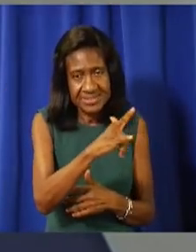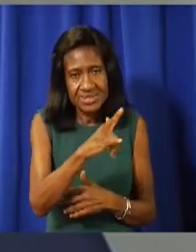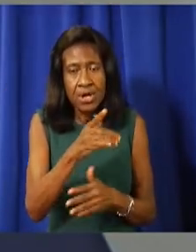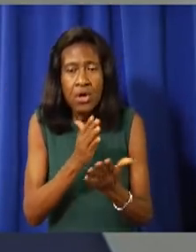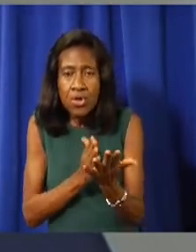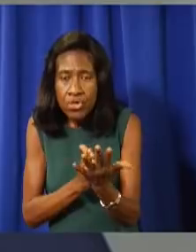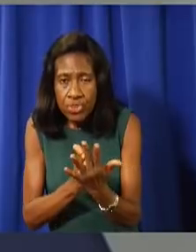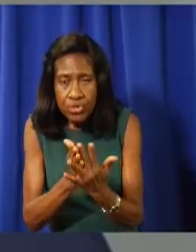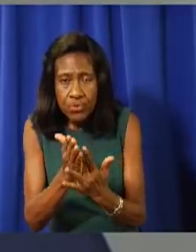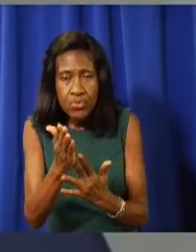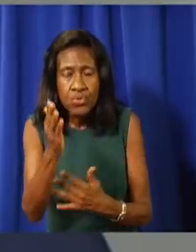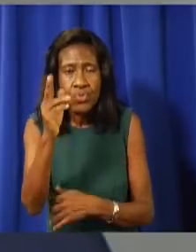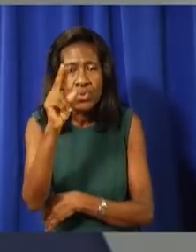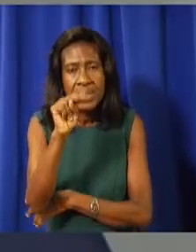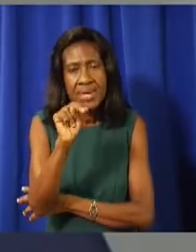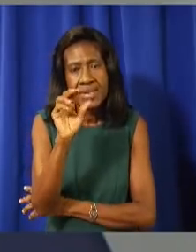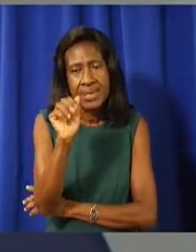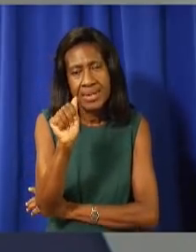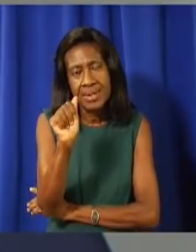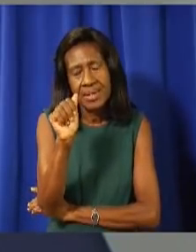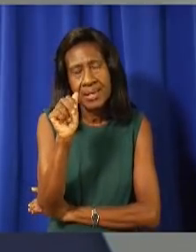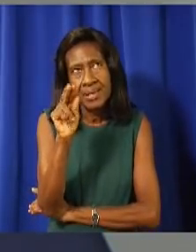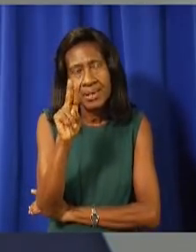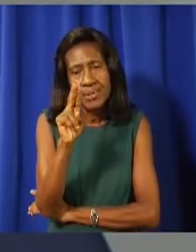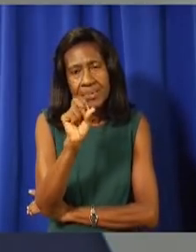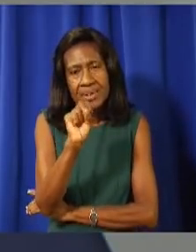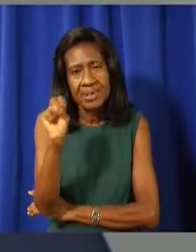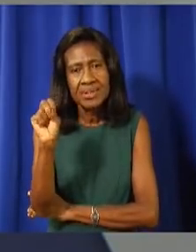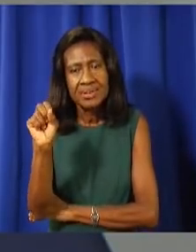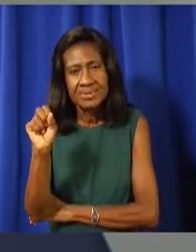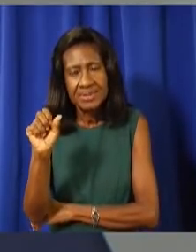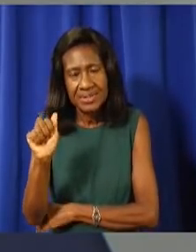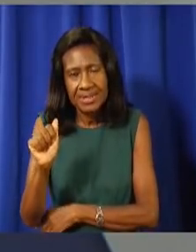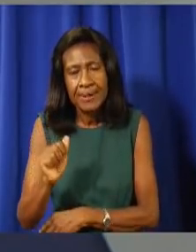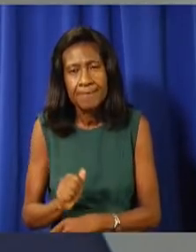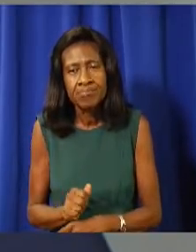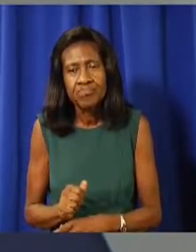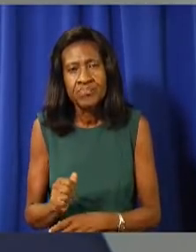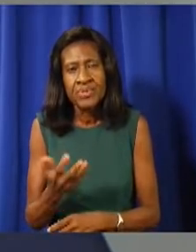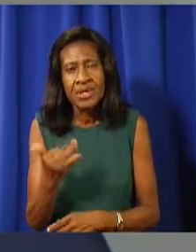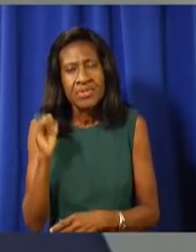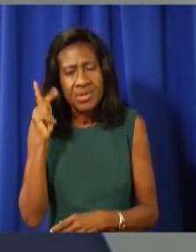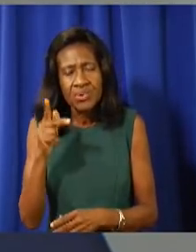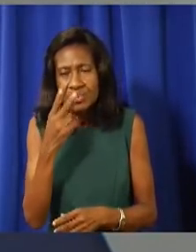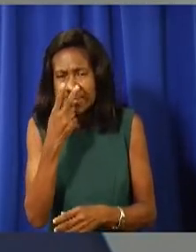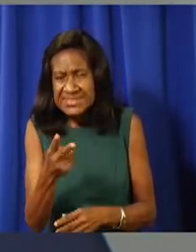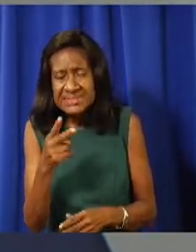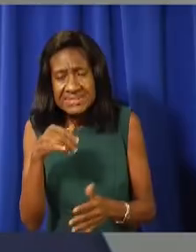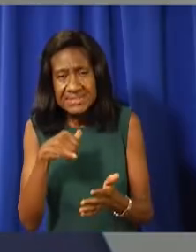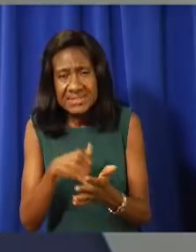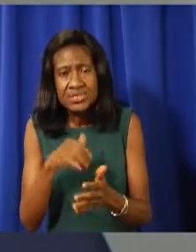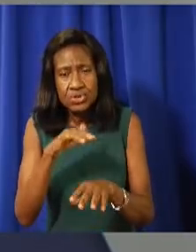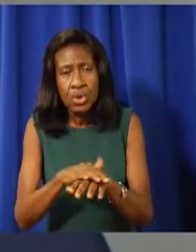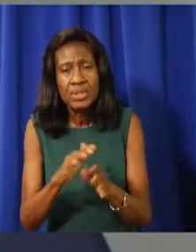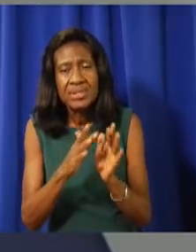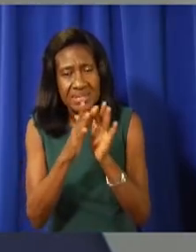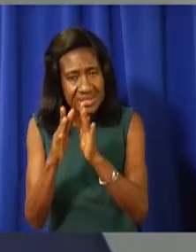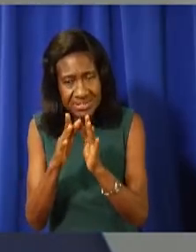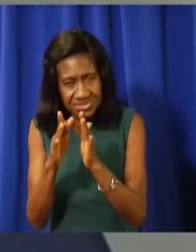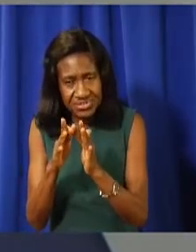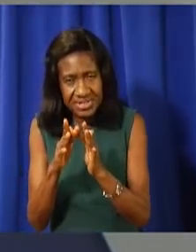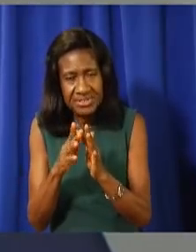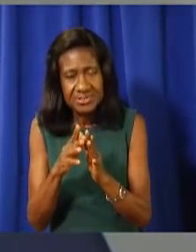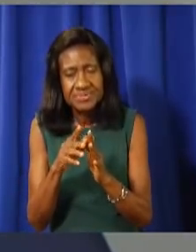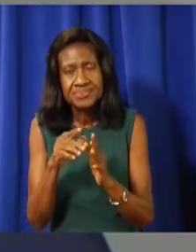More information on the dates and the details of the BA service will be published on the Government's website and issued to the media later